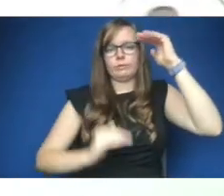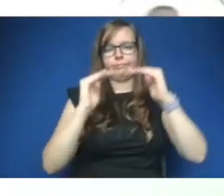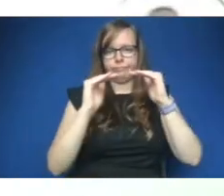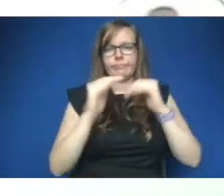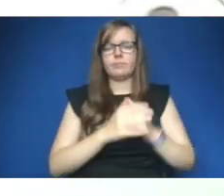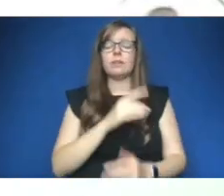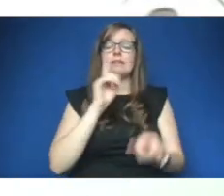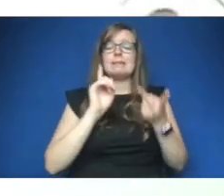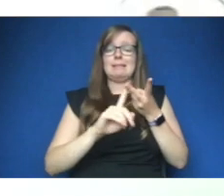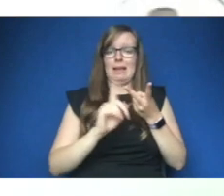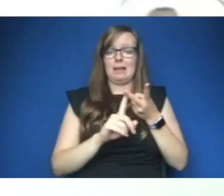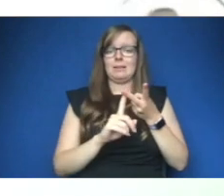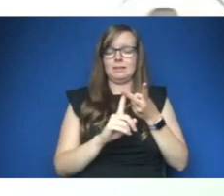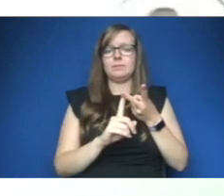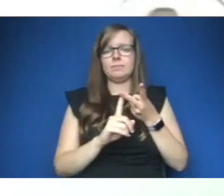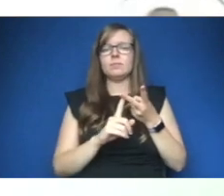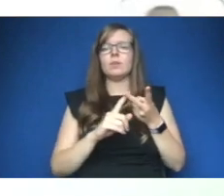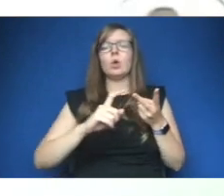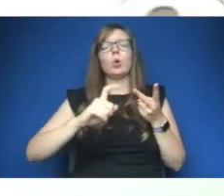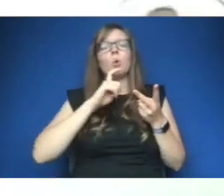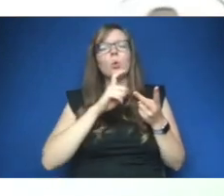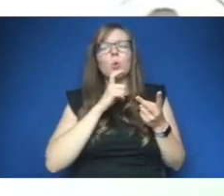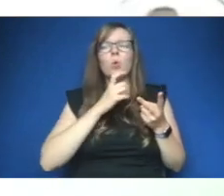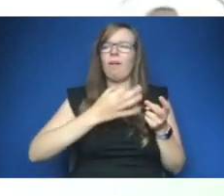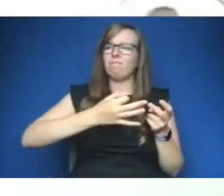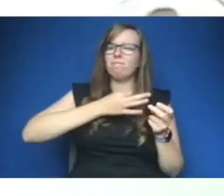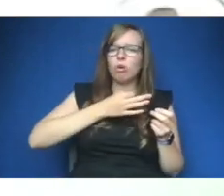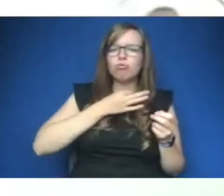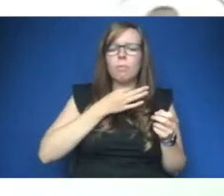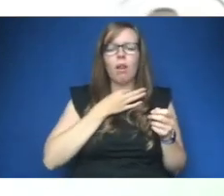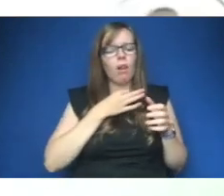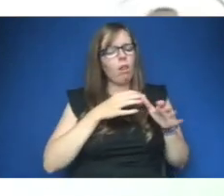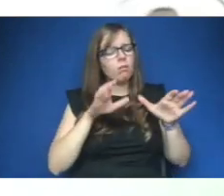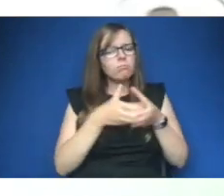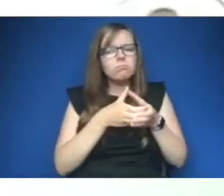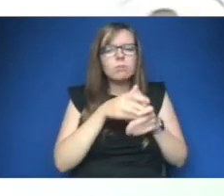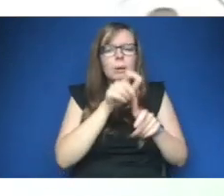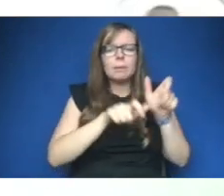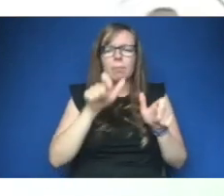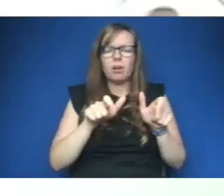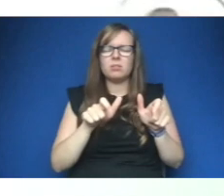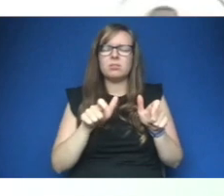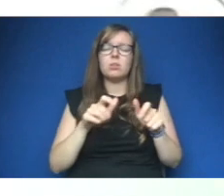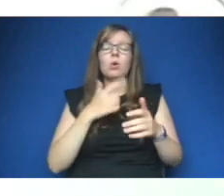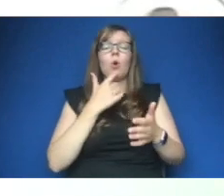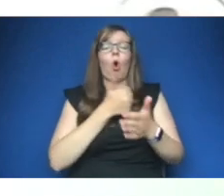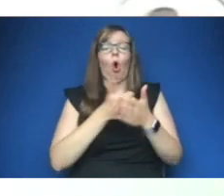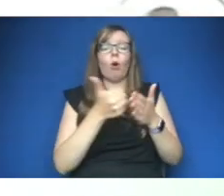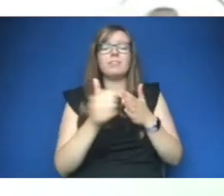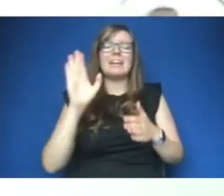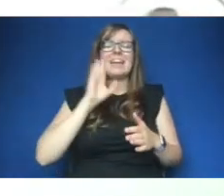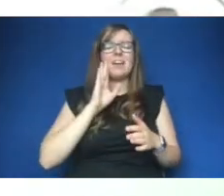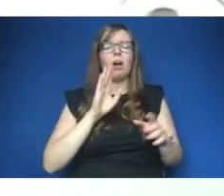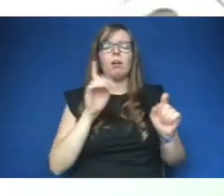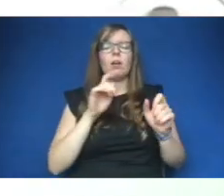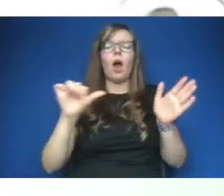who are vulnerable marginalized people so we hear that term quite a lot or often i hear the term hard to reach to describe